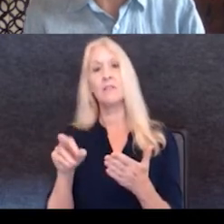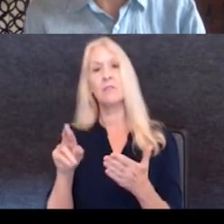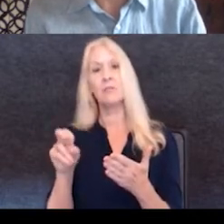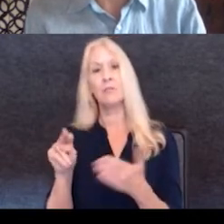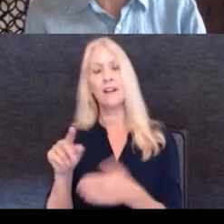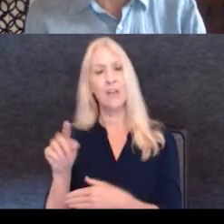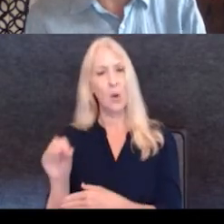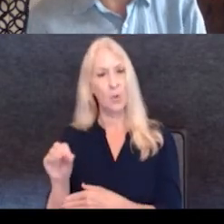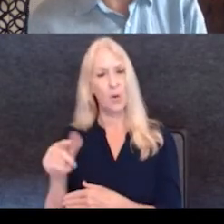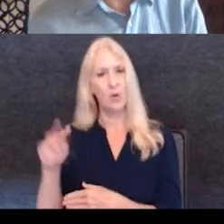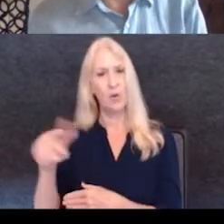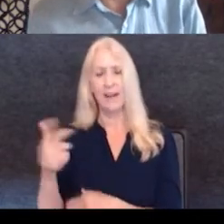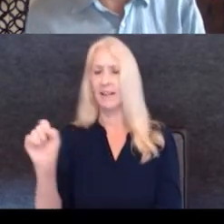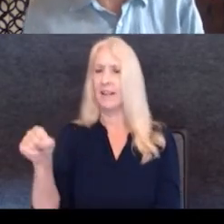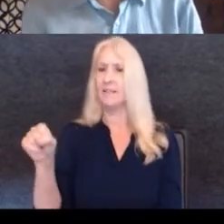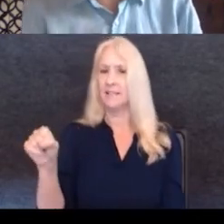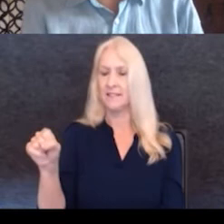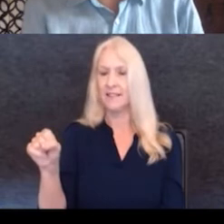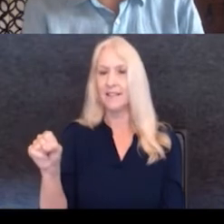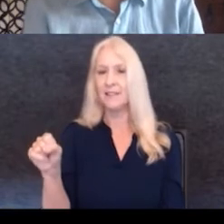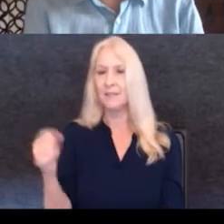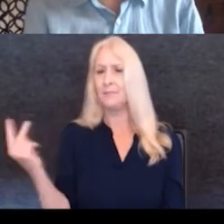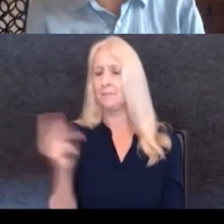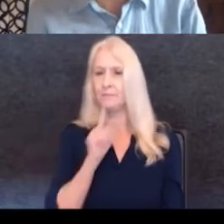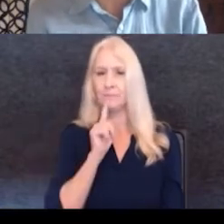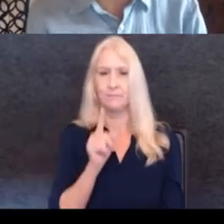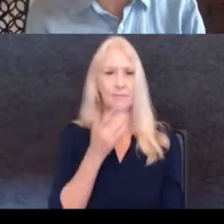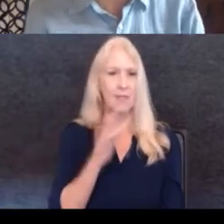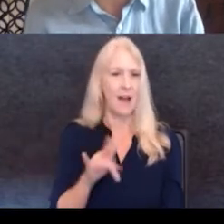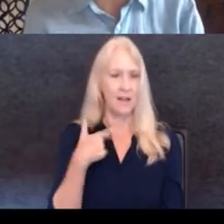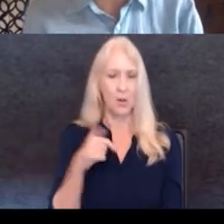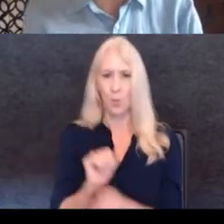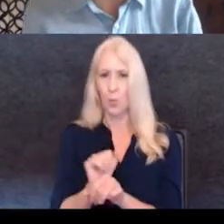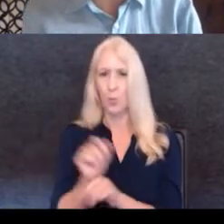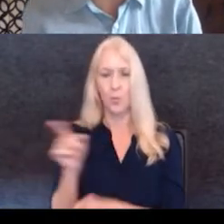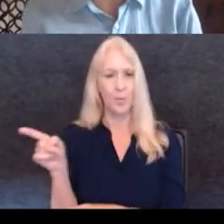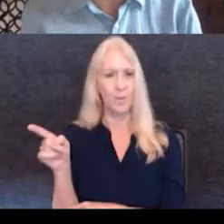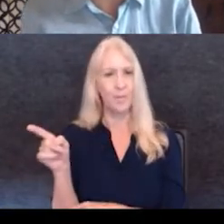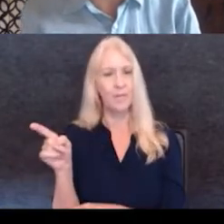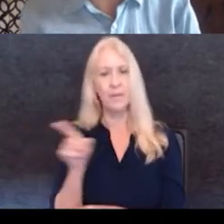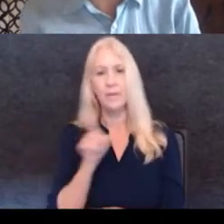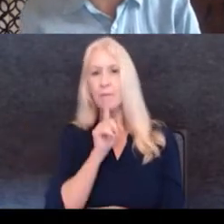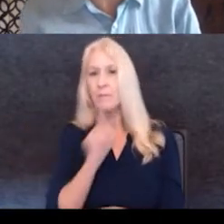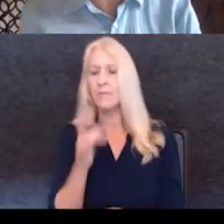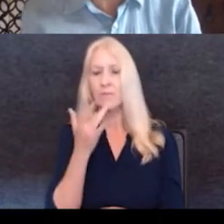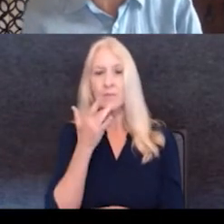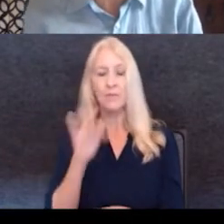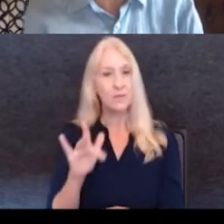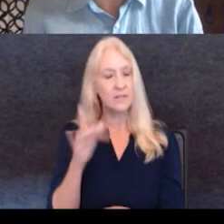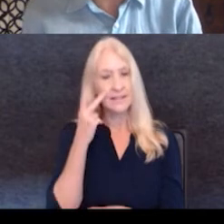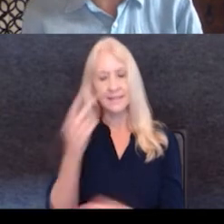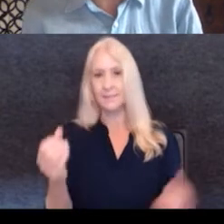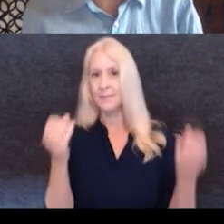mean, absolutely. think it's a very, we were very fortunate and also, um, very fortunate to see, um, a lot of